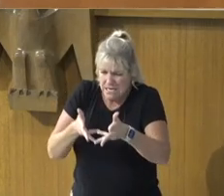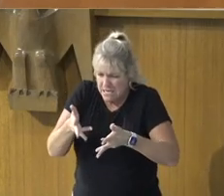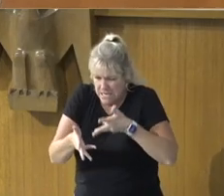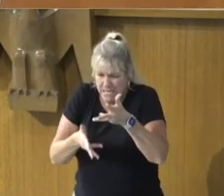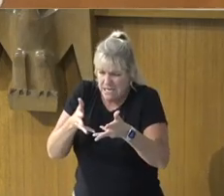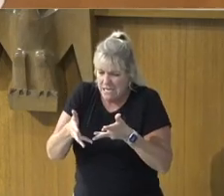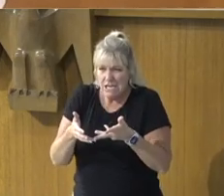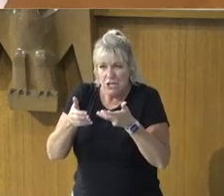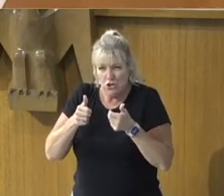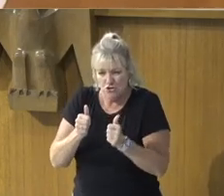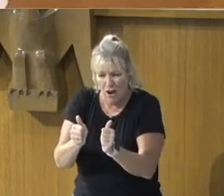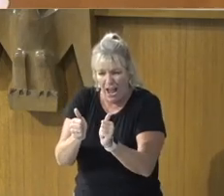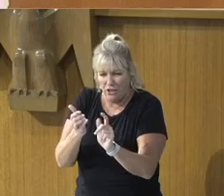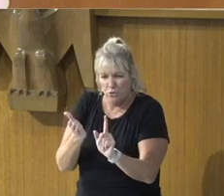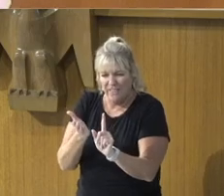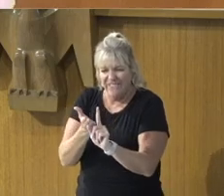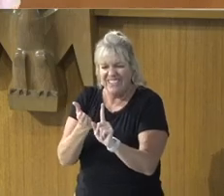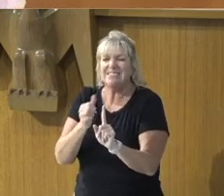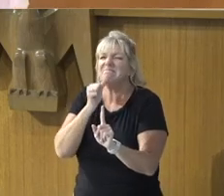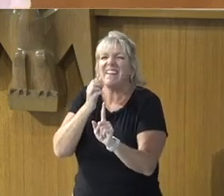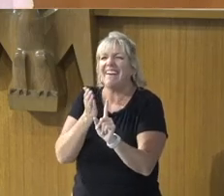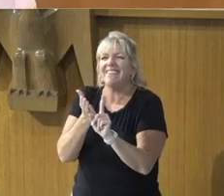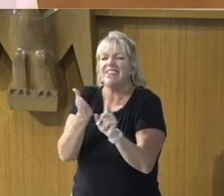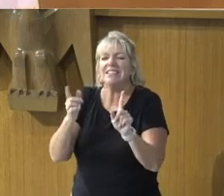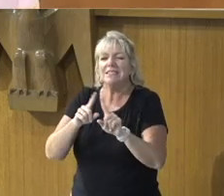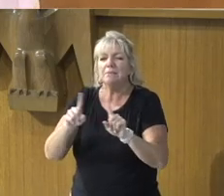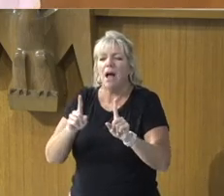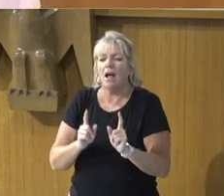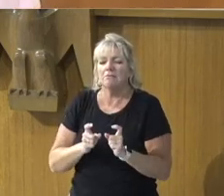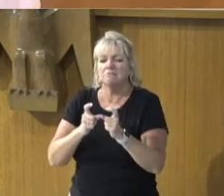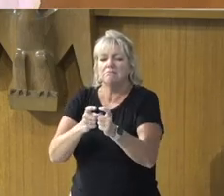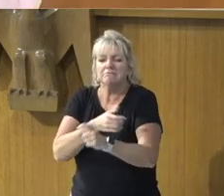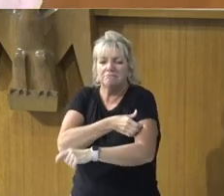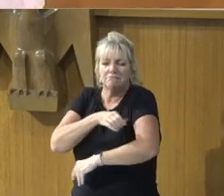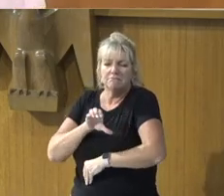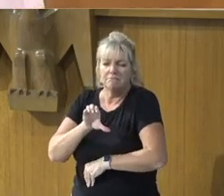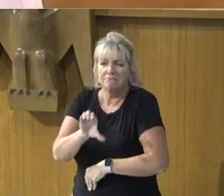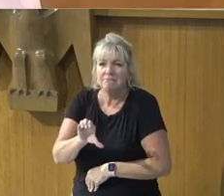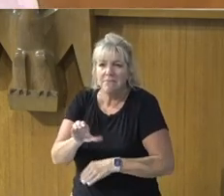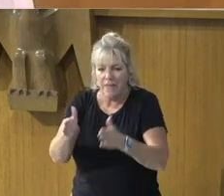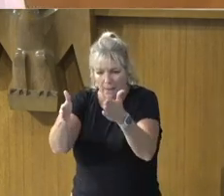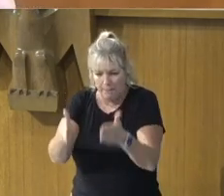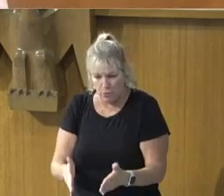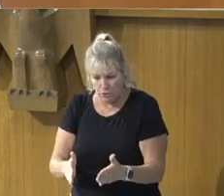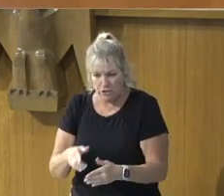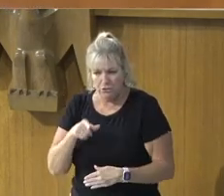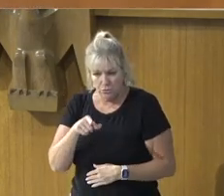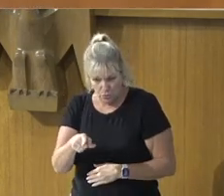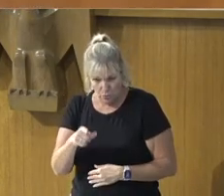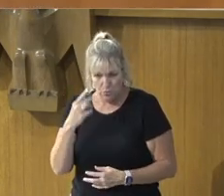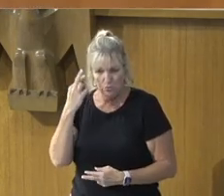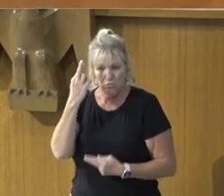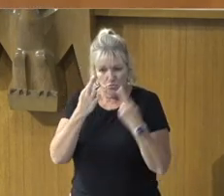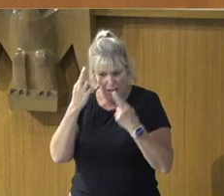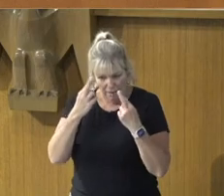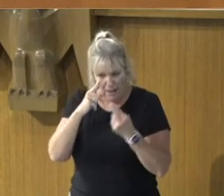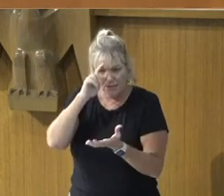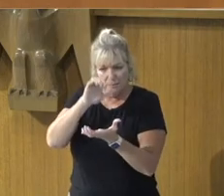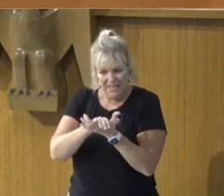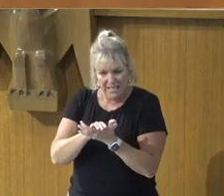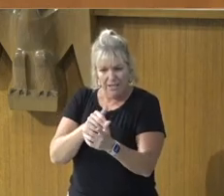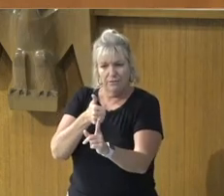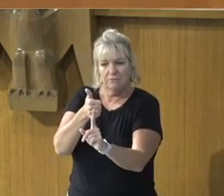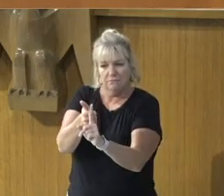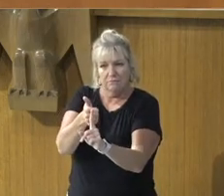Better, To enable, A person, To hear, And see, And believe, That he is